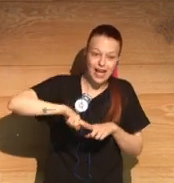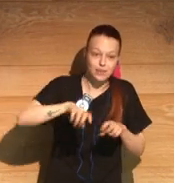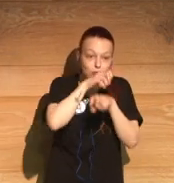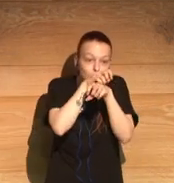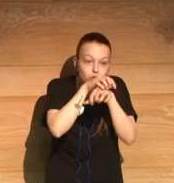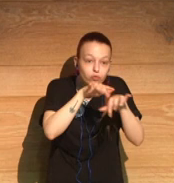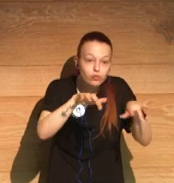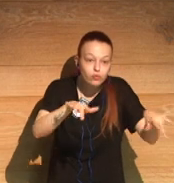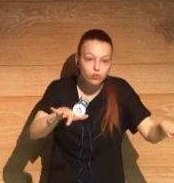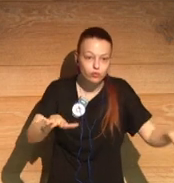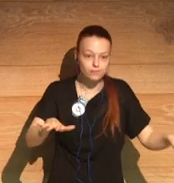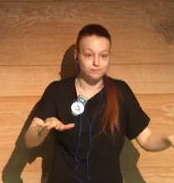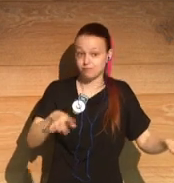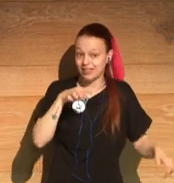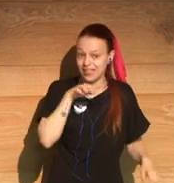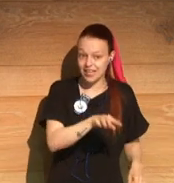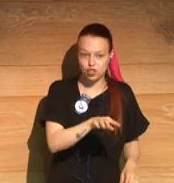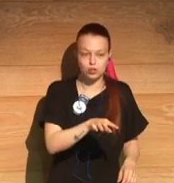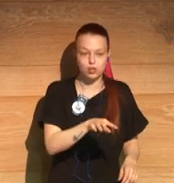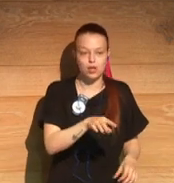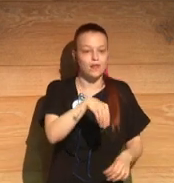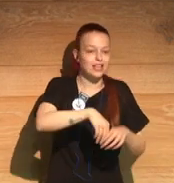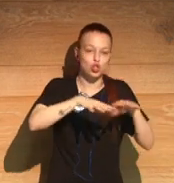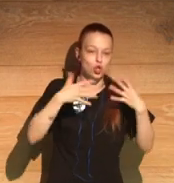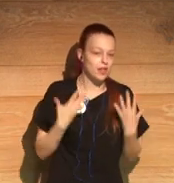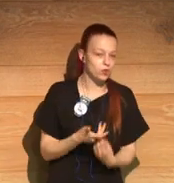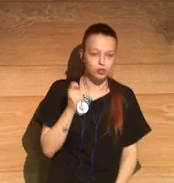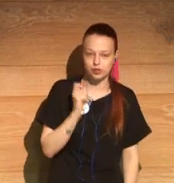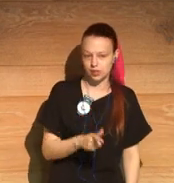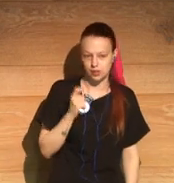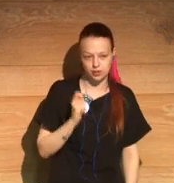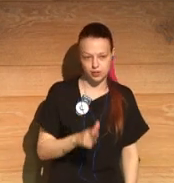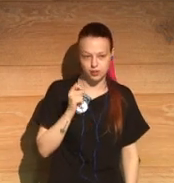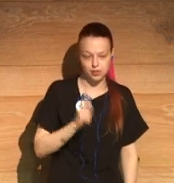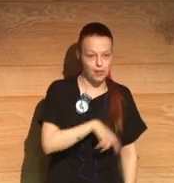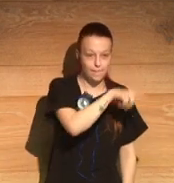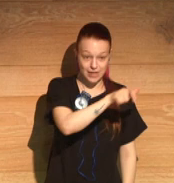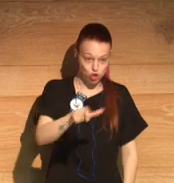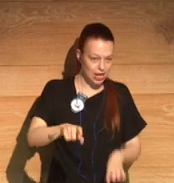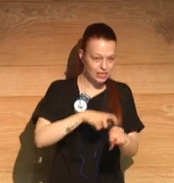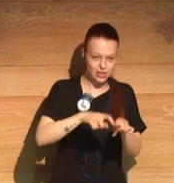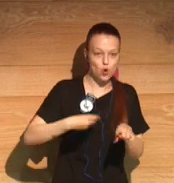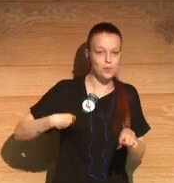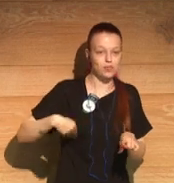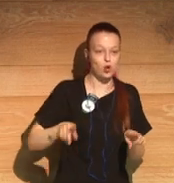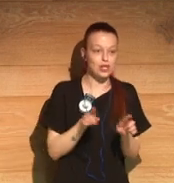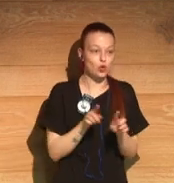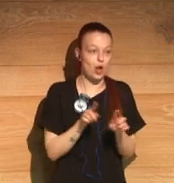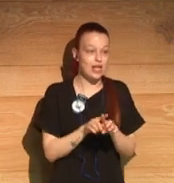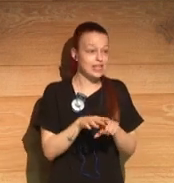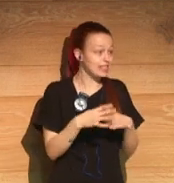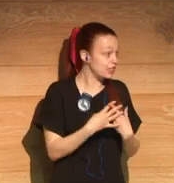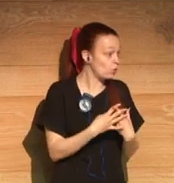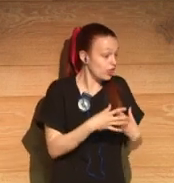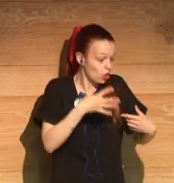that element in the world, you're always going to have people who simply just refuse to accept the realities of life who, you